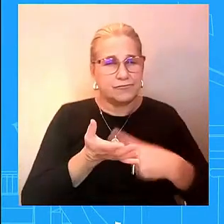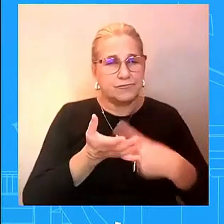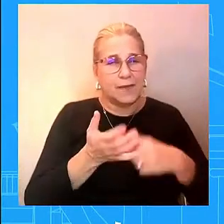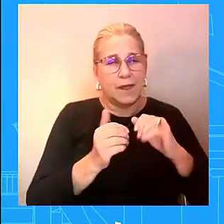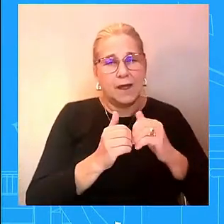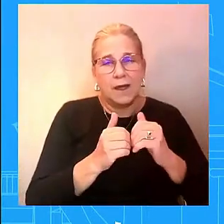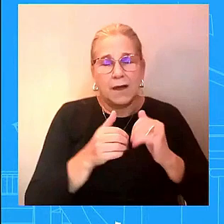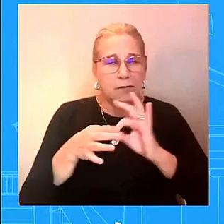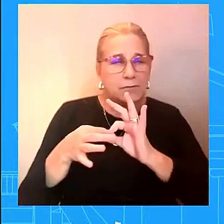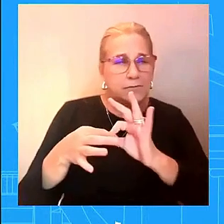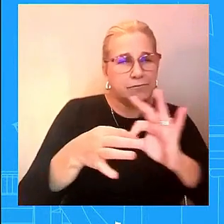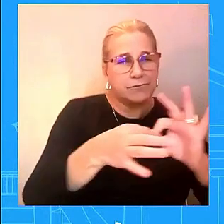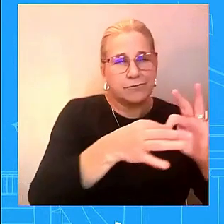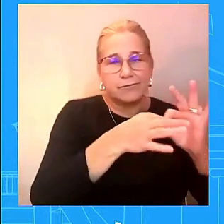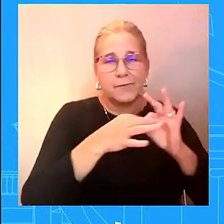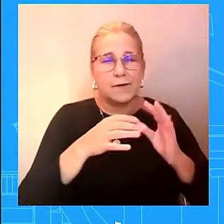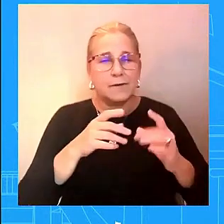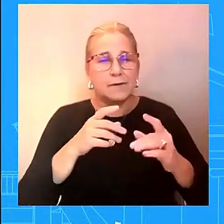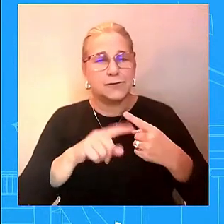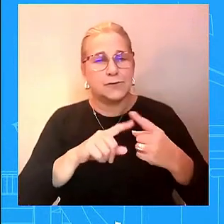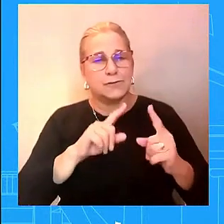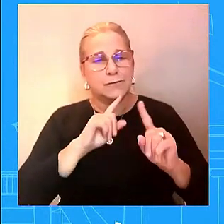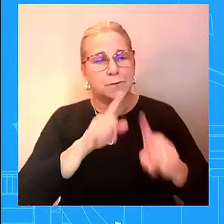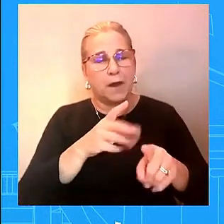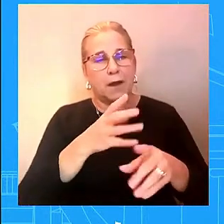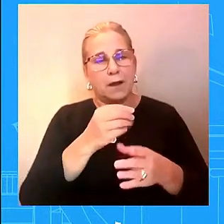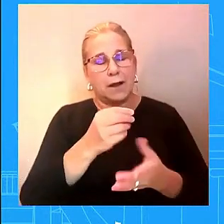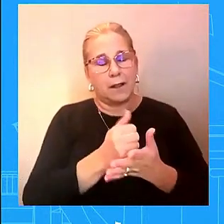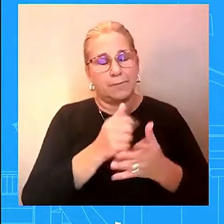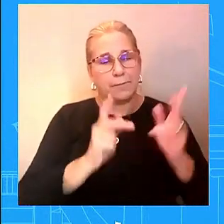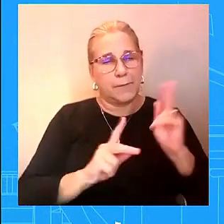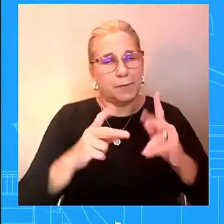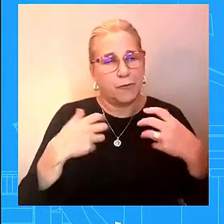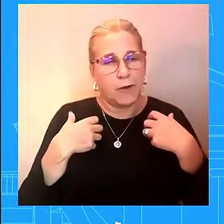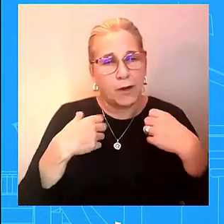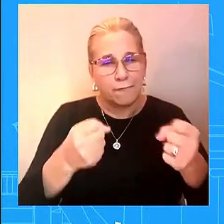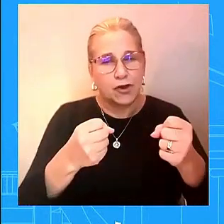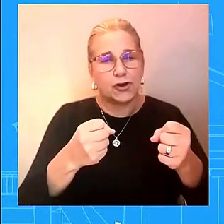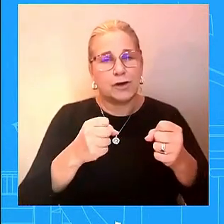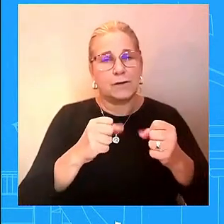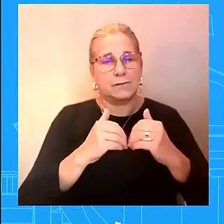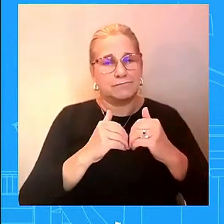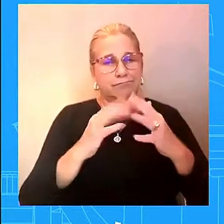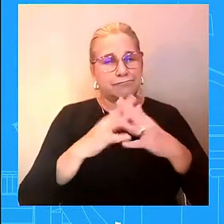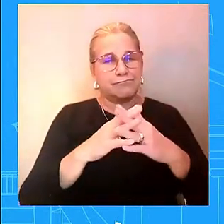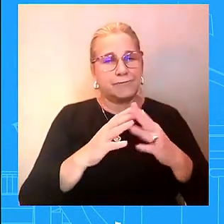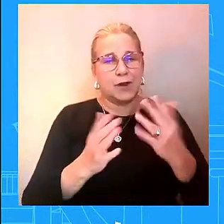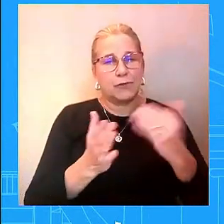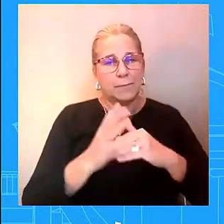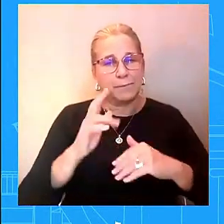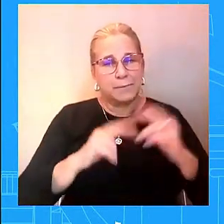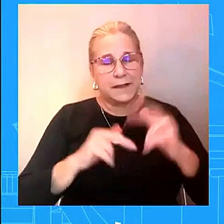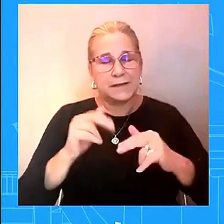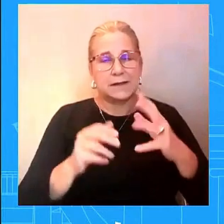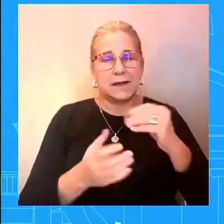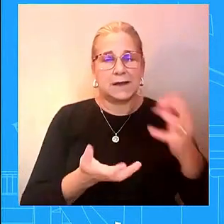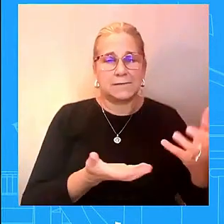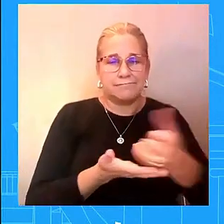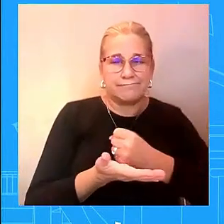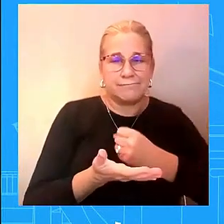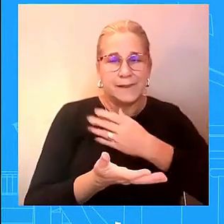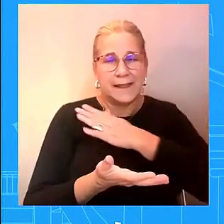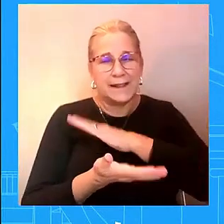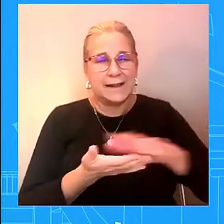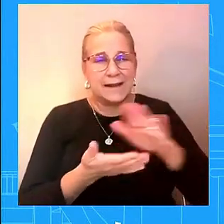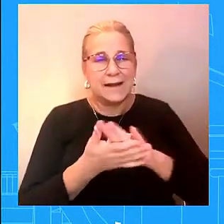to help these communities respond and recover from these disasters and now next we have the first lady first